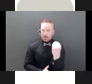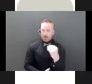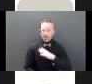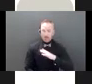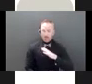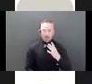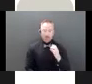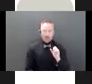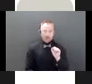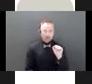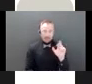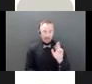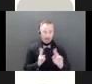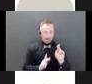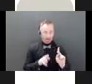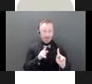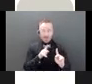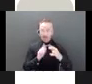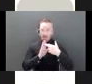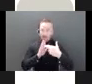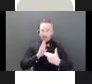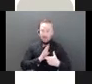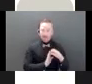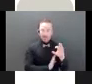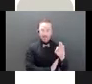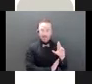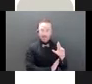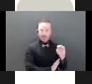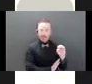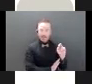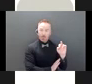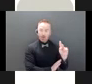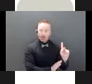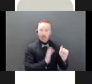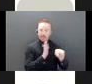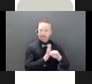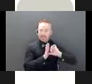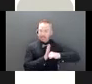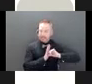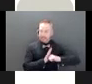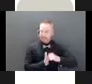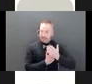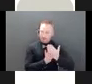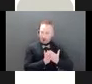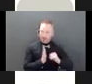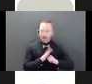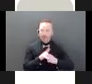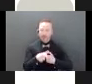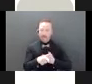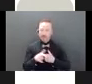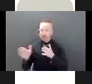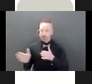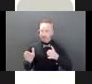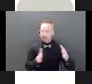regulatory framework I'd like to walk you through today is a key element of the senior strategy. This past summer, we